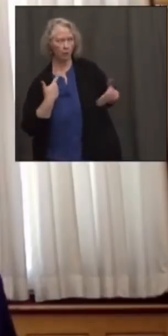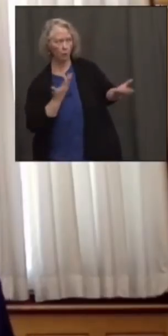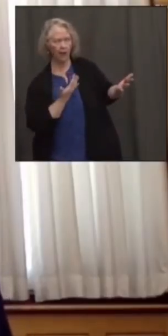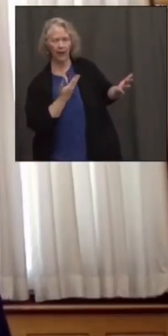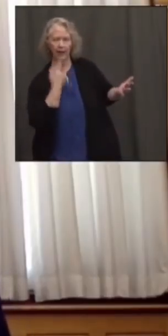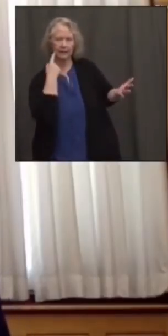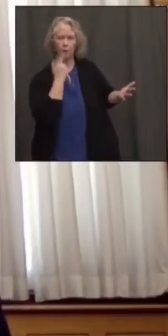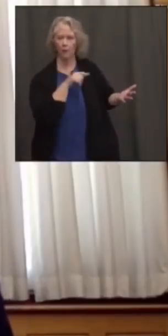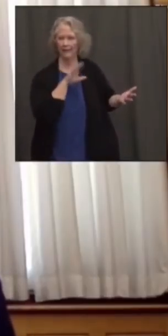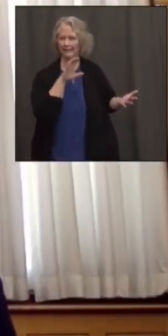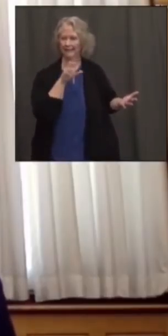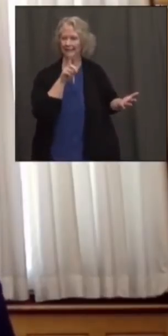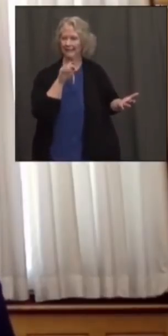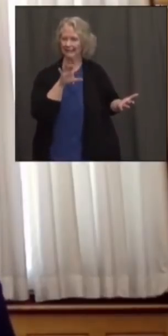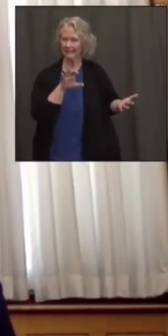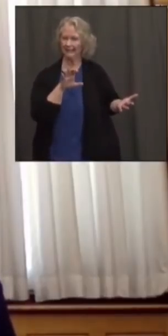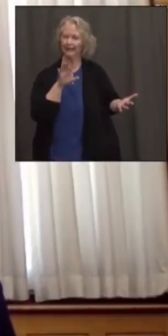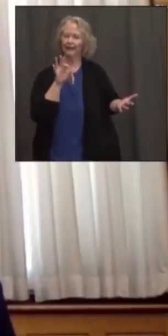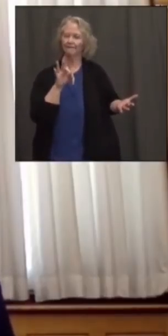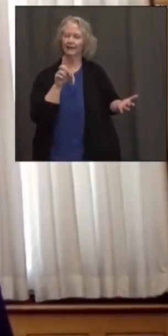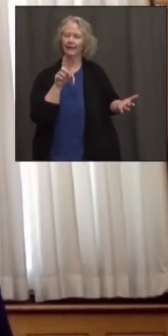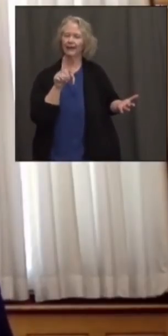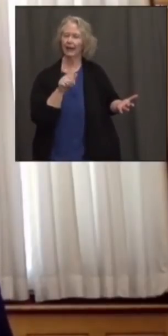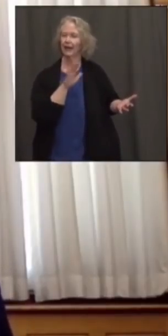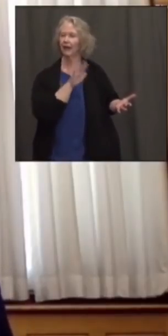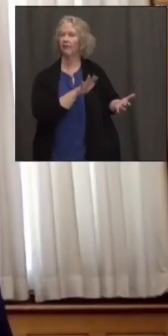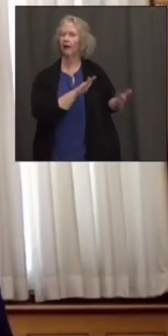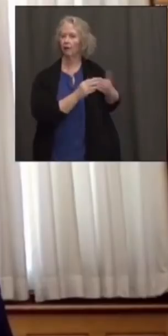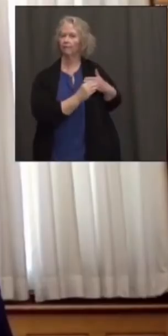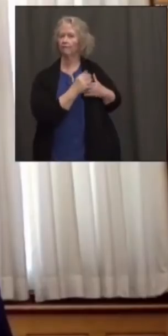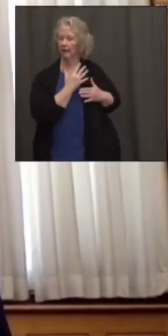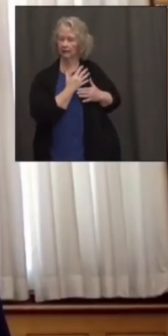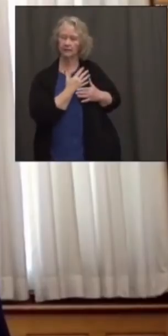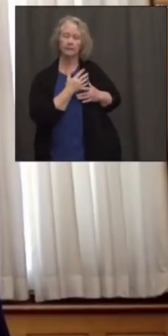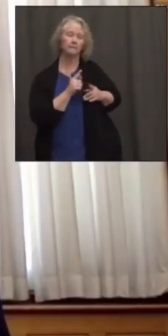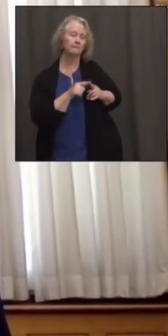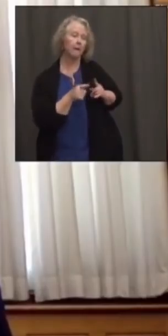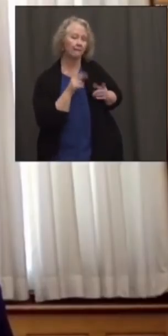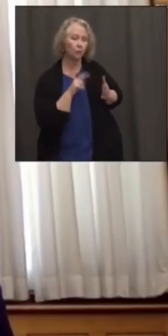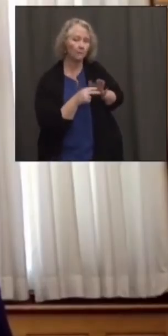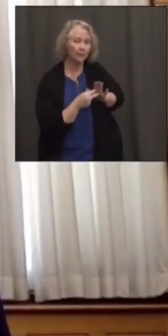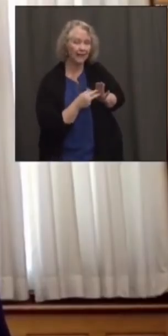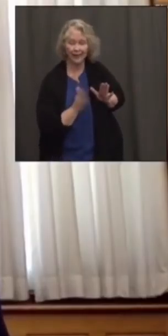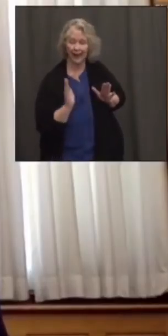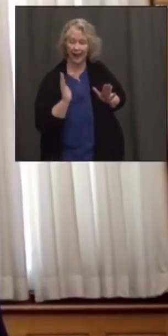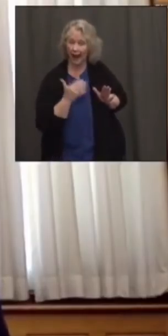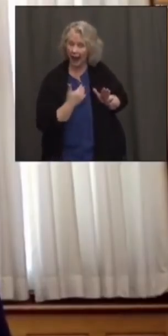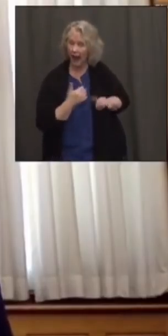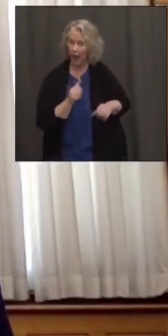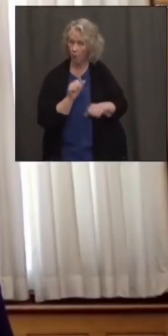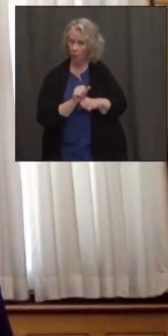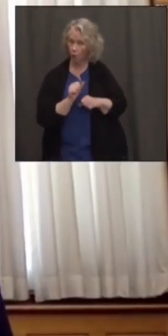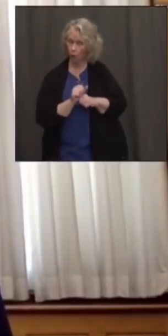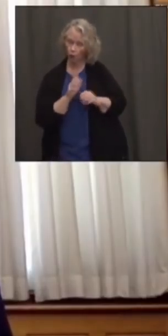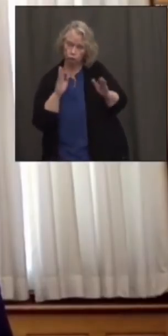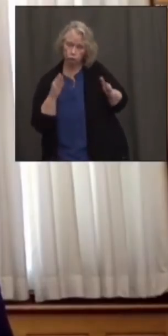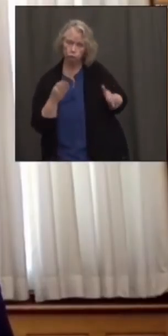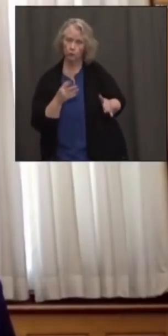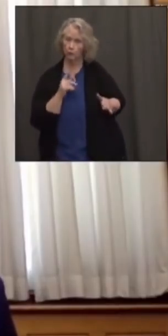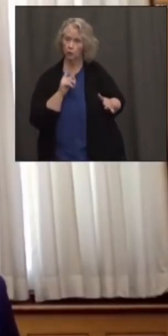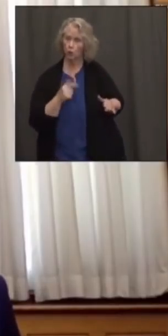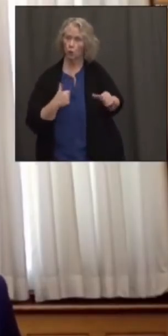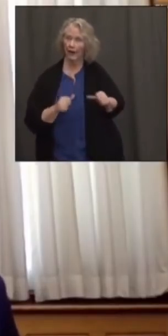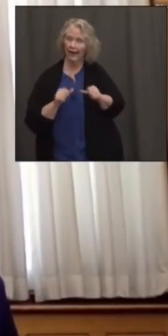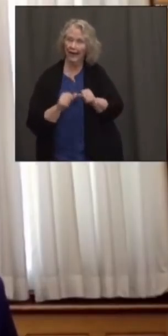FDA and their guidance in the coming months. Nothing new there. If you're referring to our program and our efforts to ensure that we're